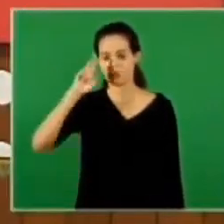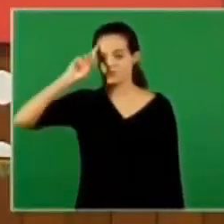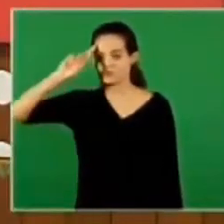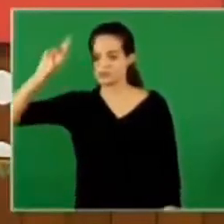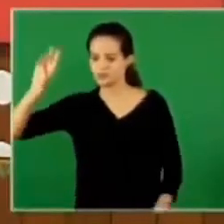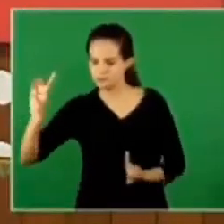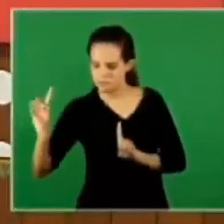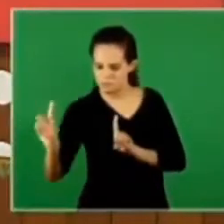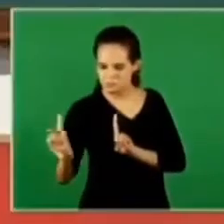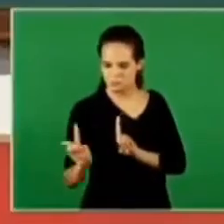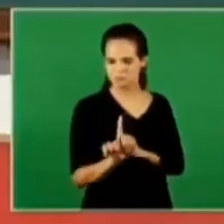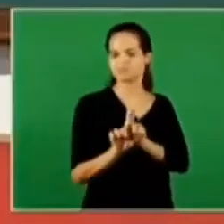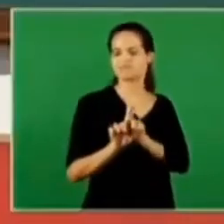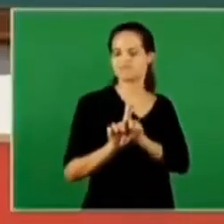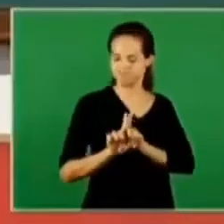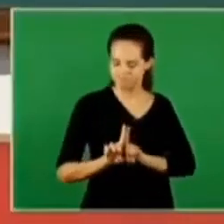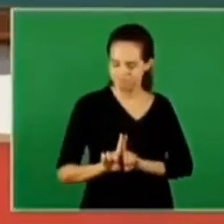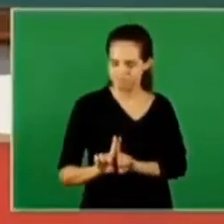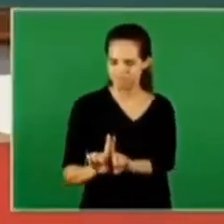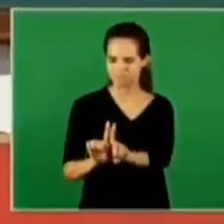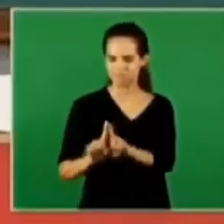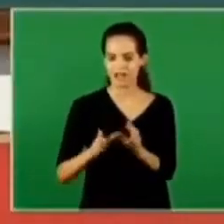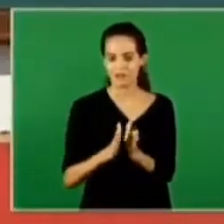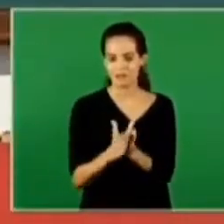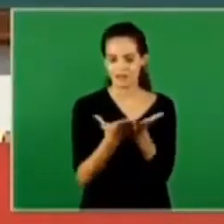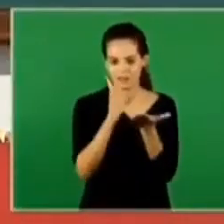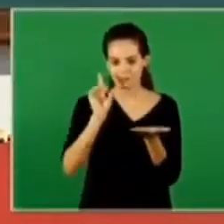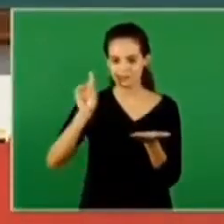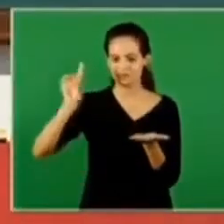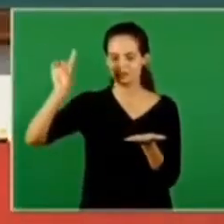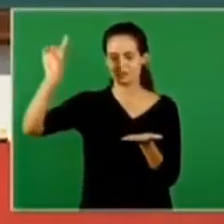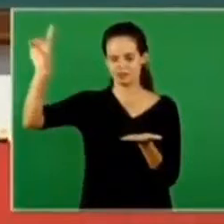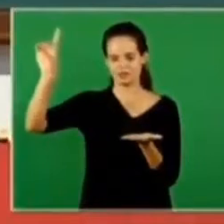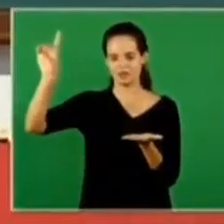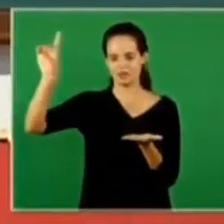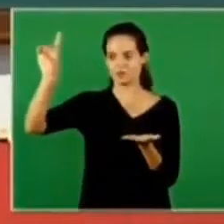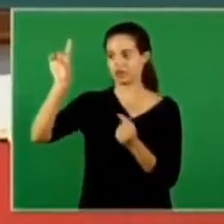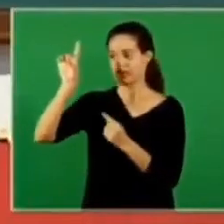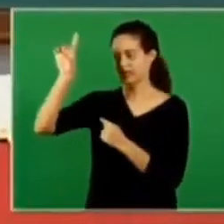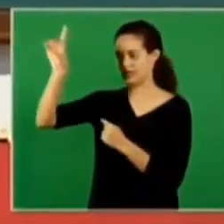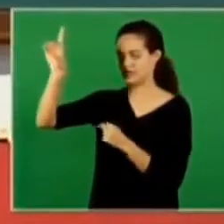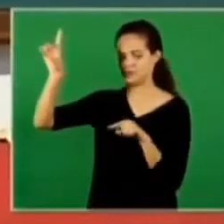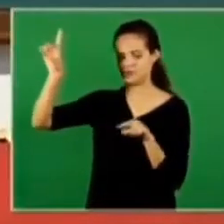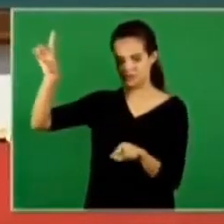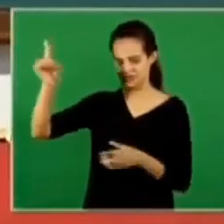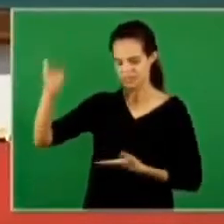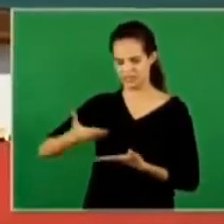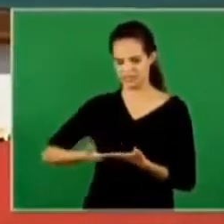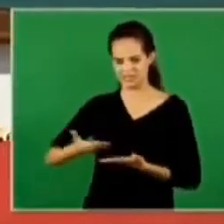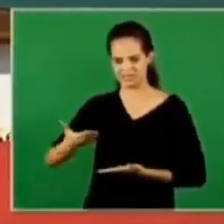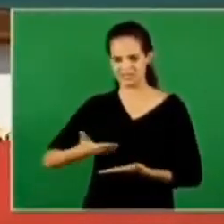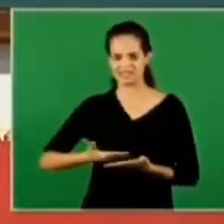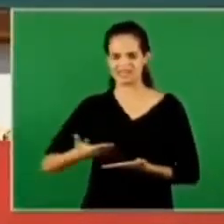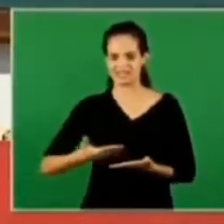why pastors pastor because the word of the god that you serve